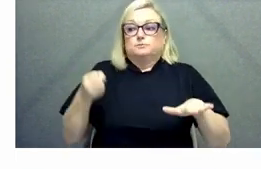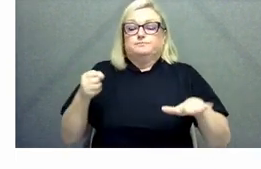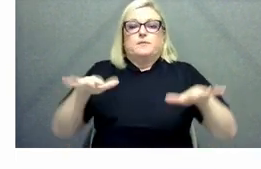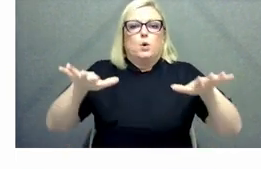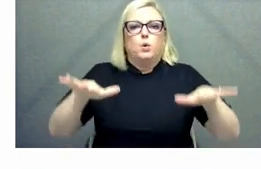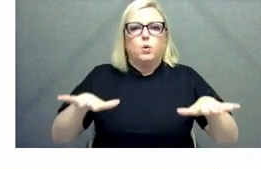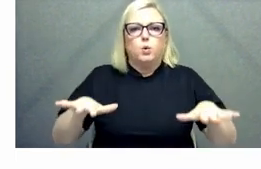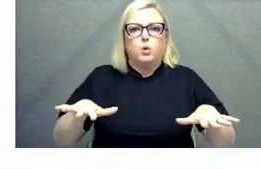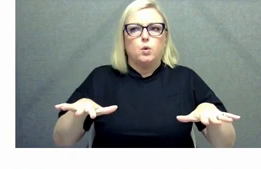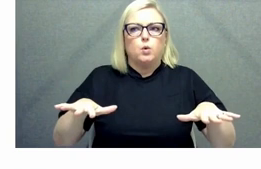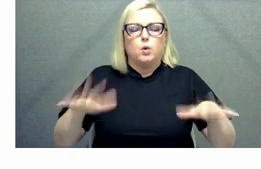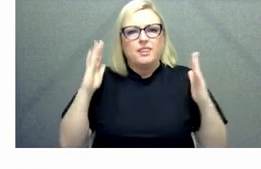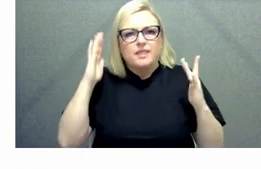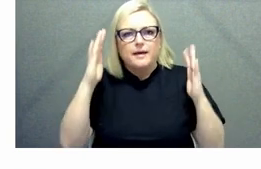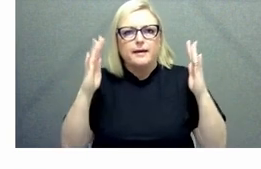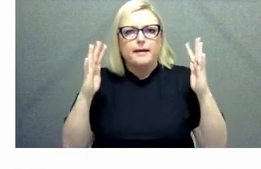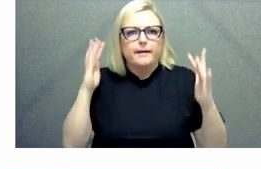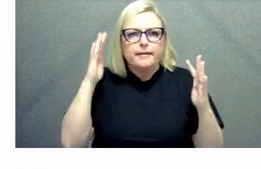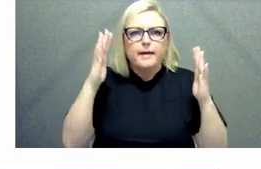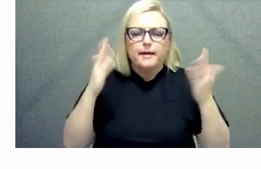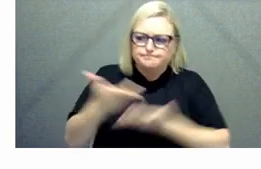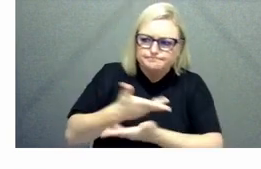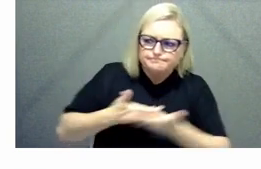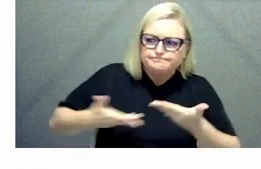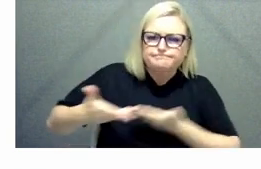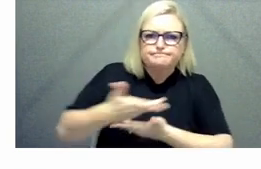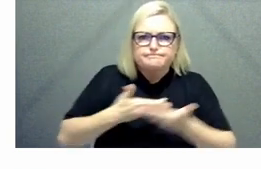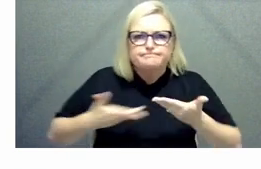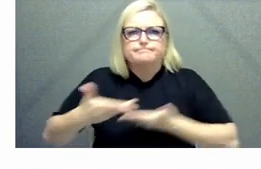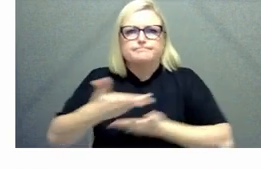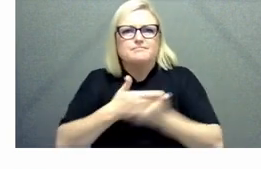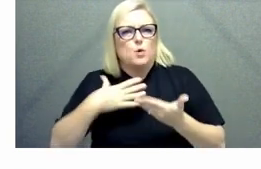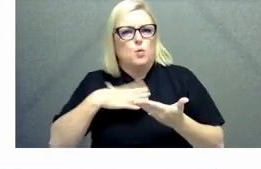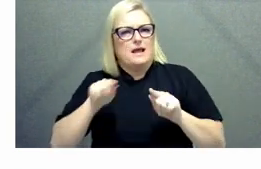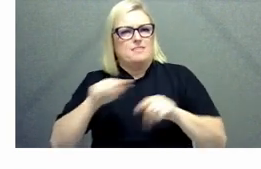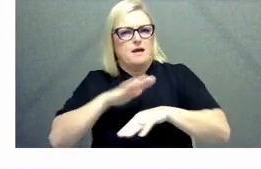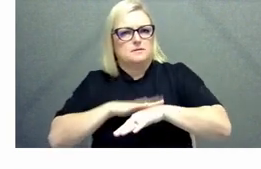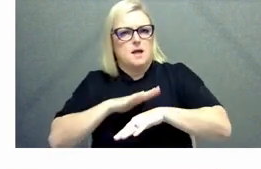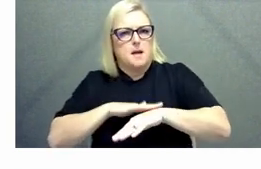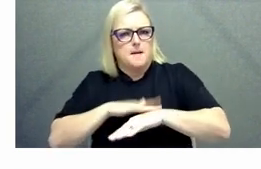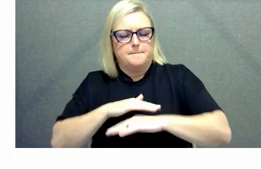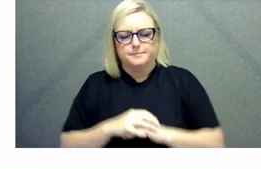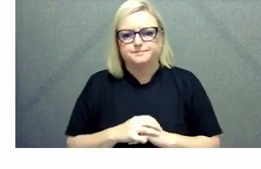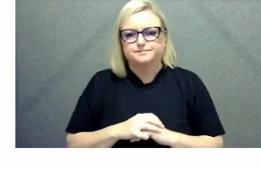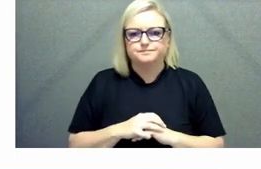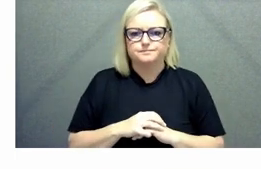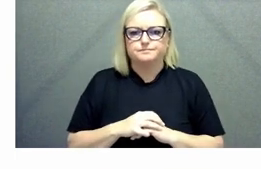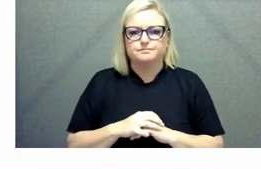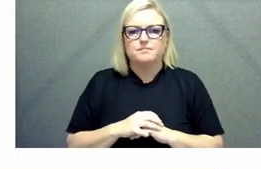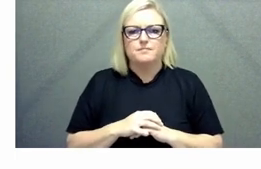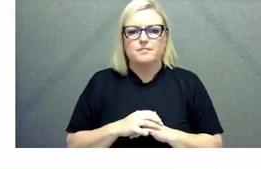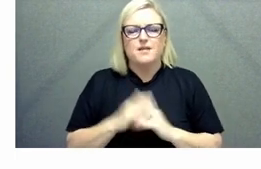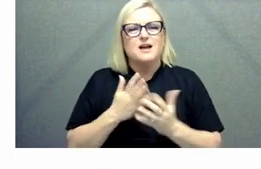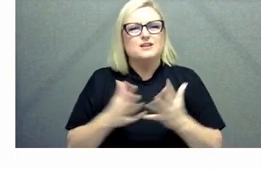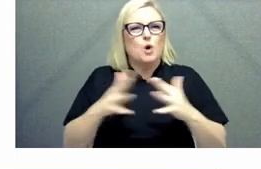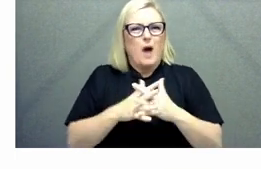the ability to step out and go ask those those core questions in that that increasing dynamic work uh world so how do we how do we